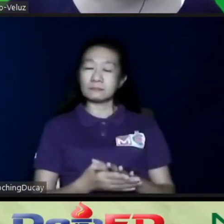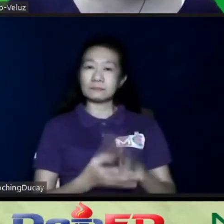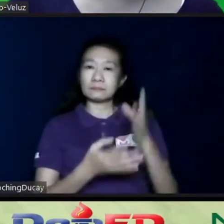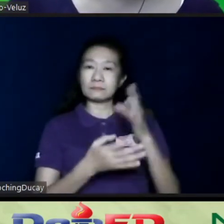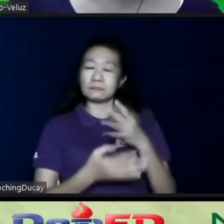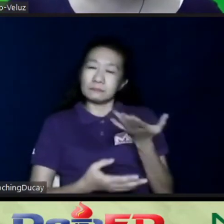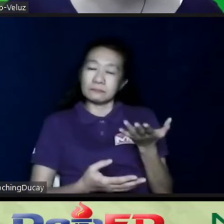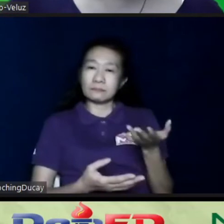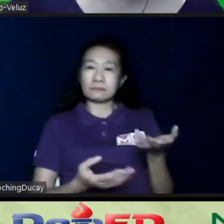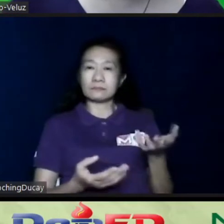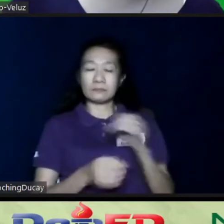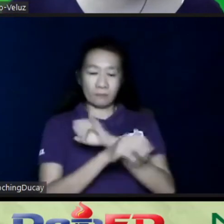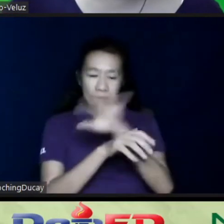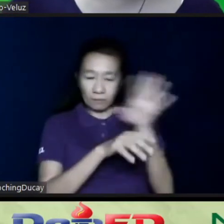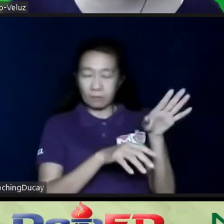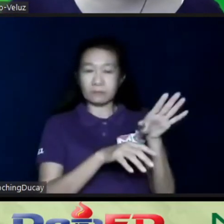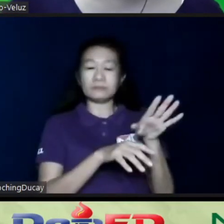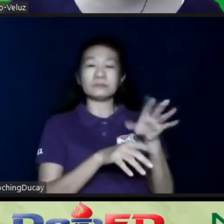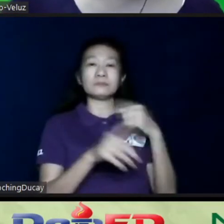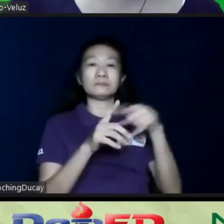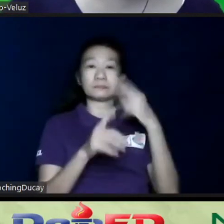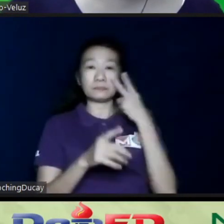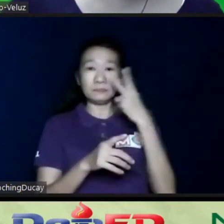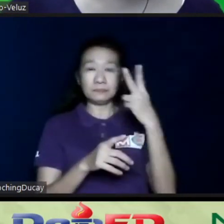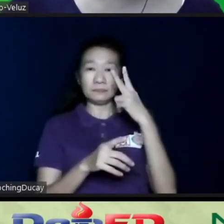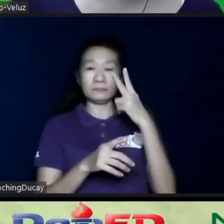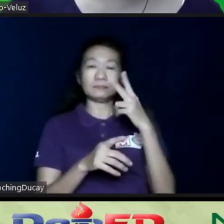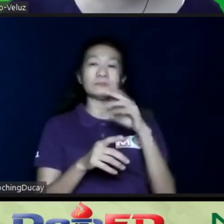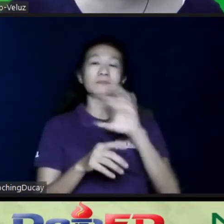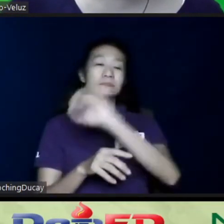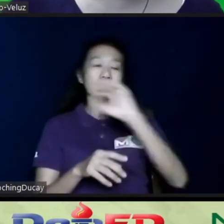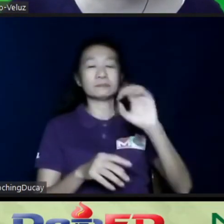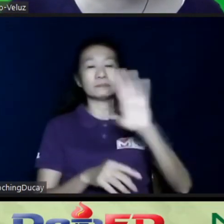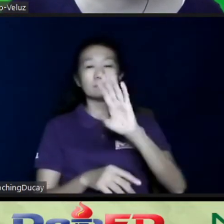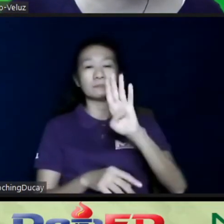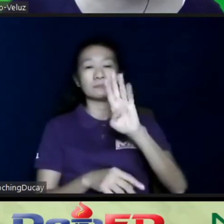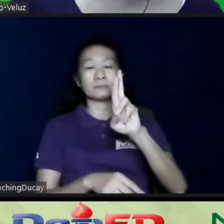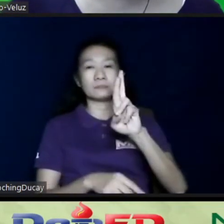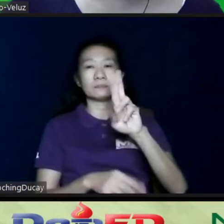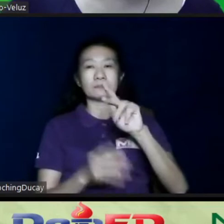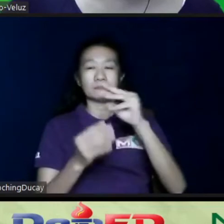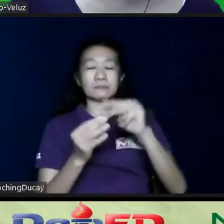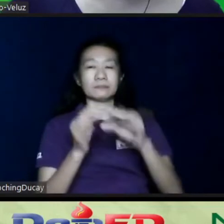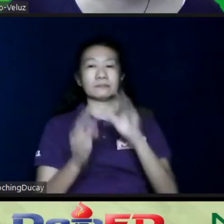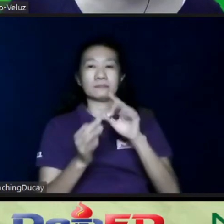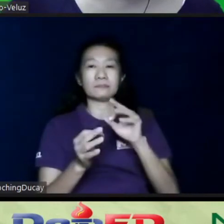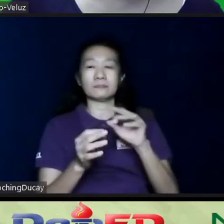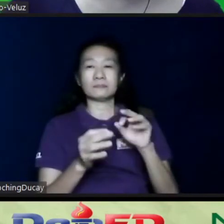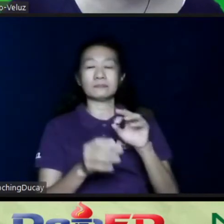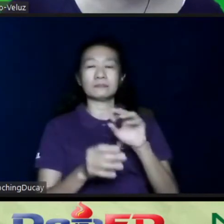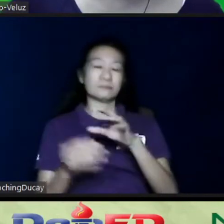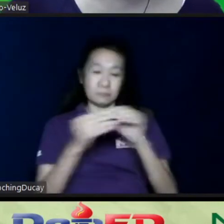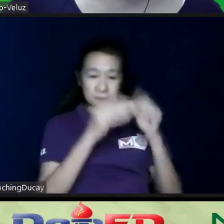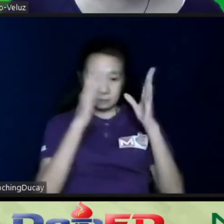naman po ng influence yung nakita nila dun sa kanika nilang CBR programs. If you are a local government head or leader